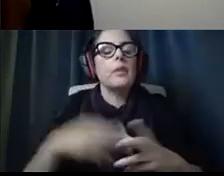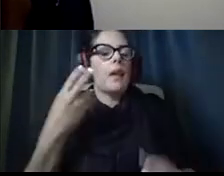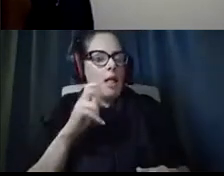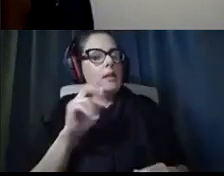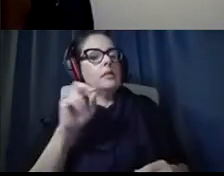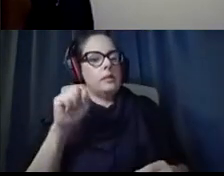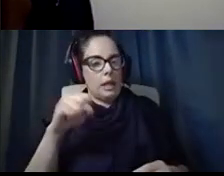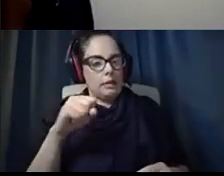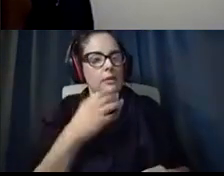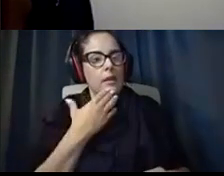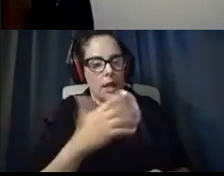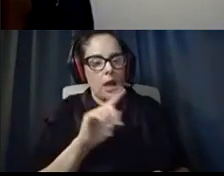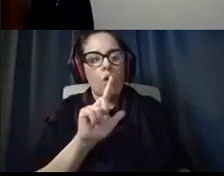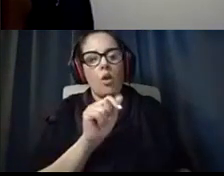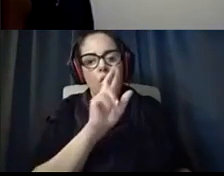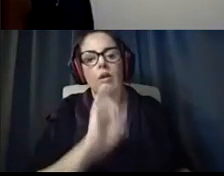Thank you, Lori.